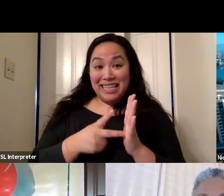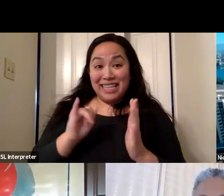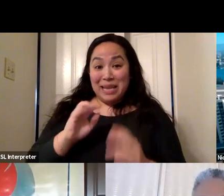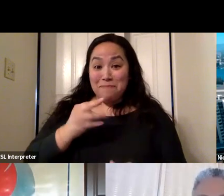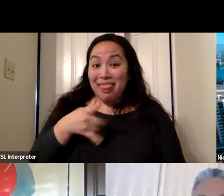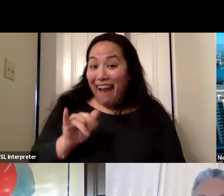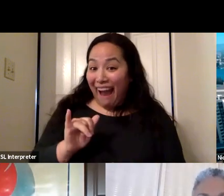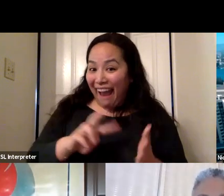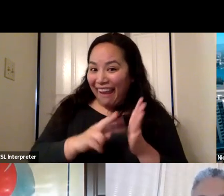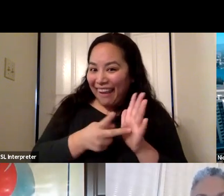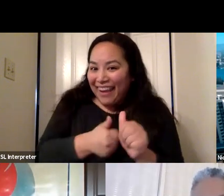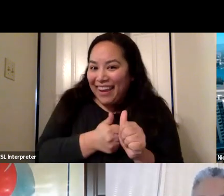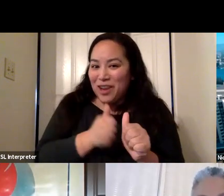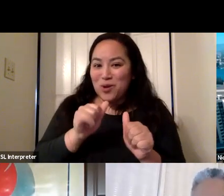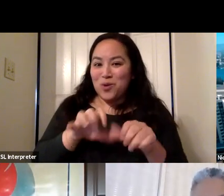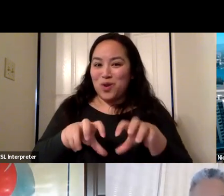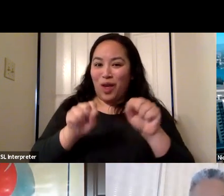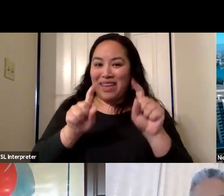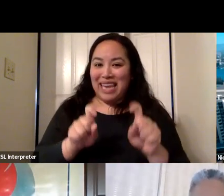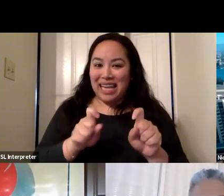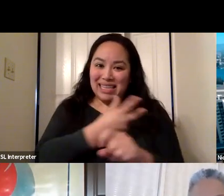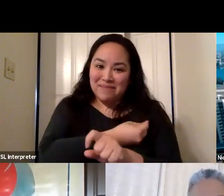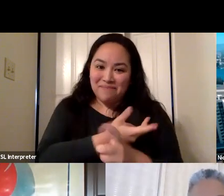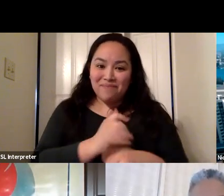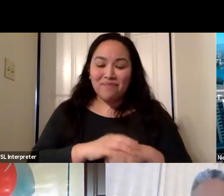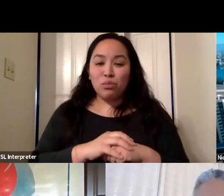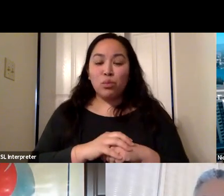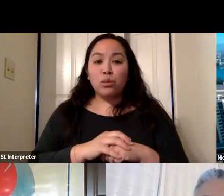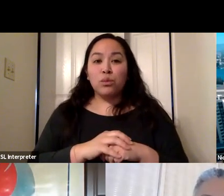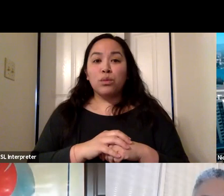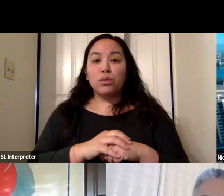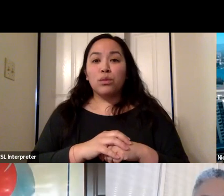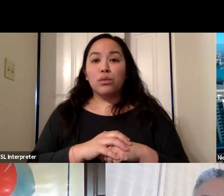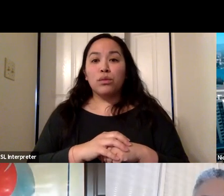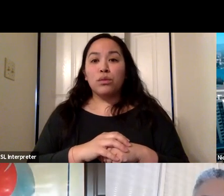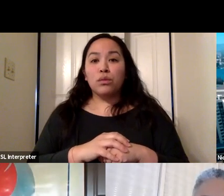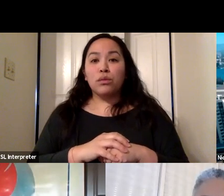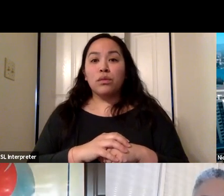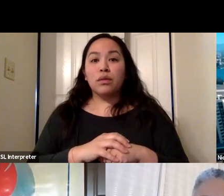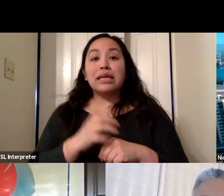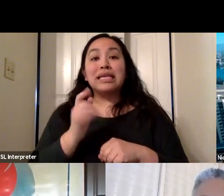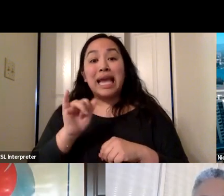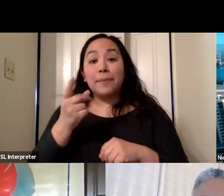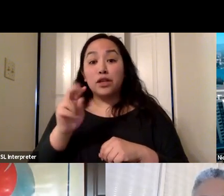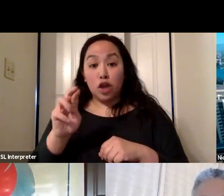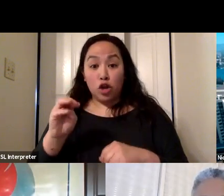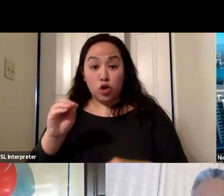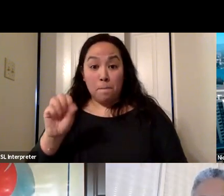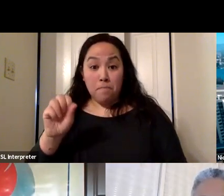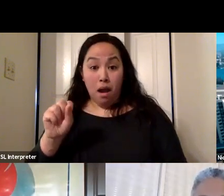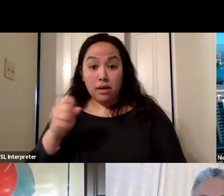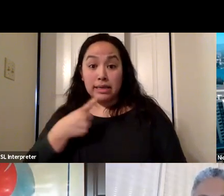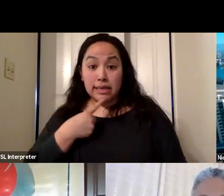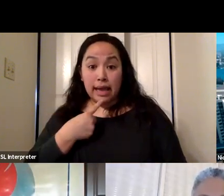what we want to sort of underscore is that at this point, like Dr. Moss said, we we know we've we were